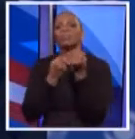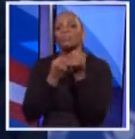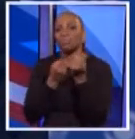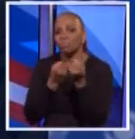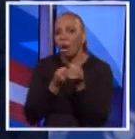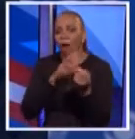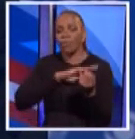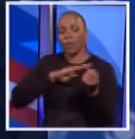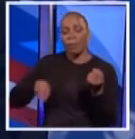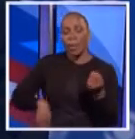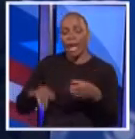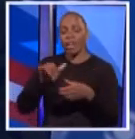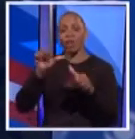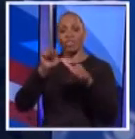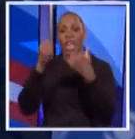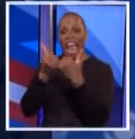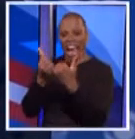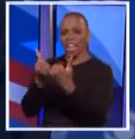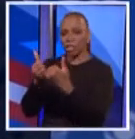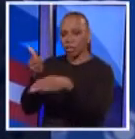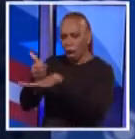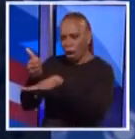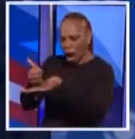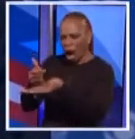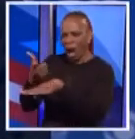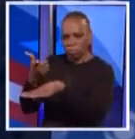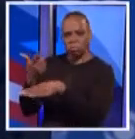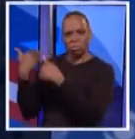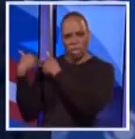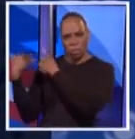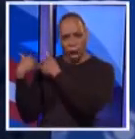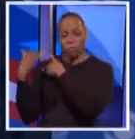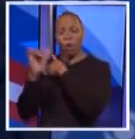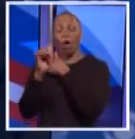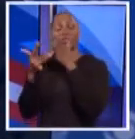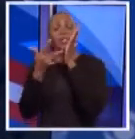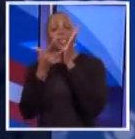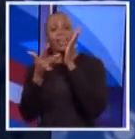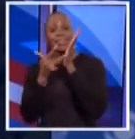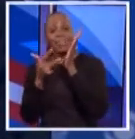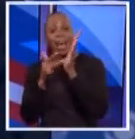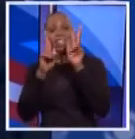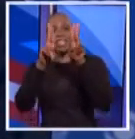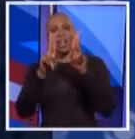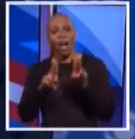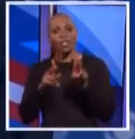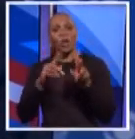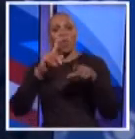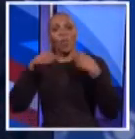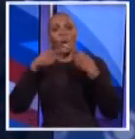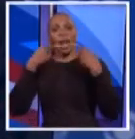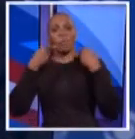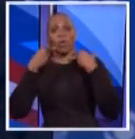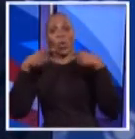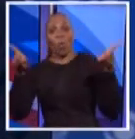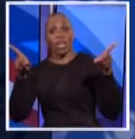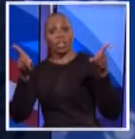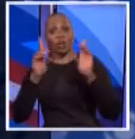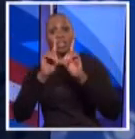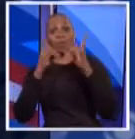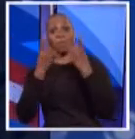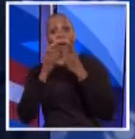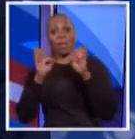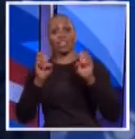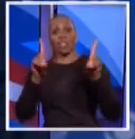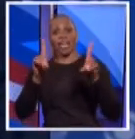we can hold agencies accountable, we can take on the technology contracts, the way I blew the whistle at the Department of Education on these $900